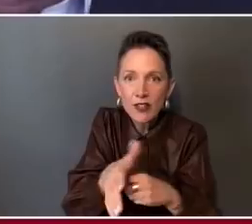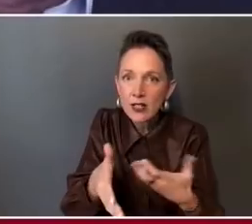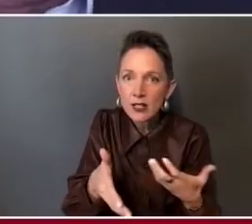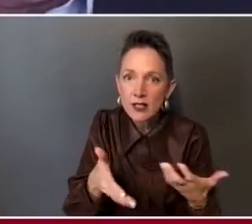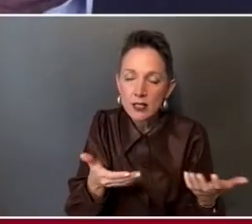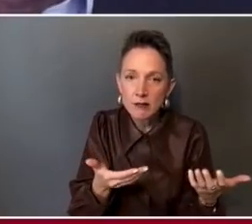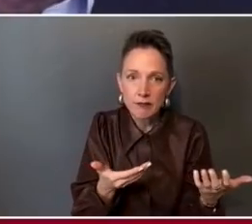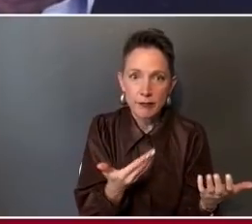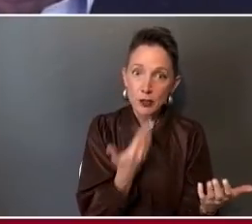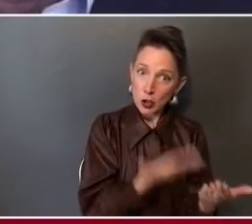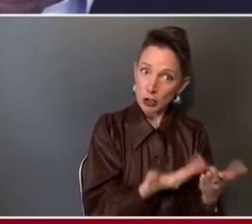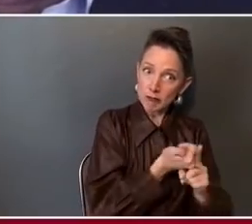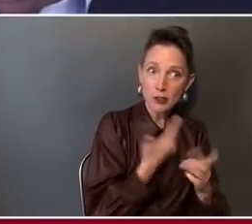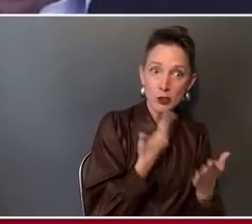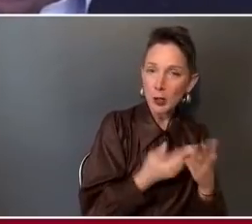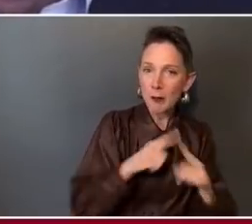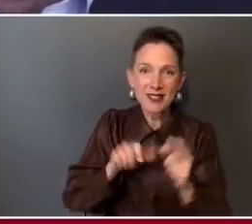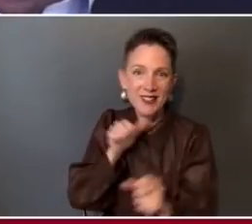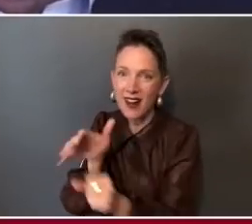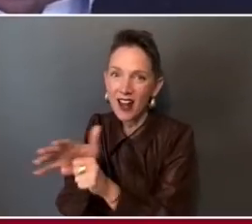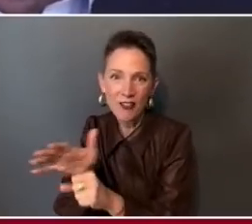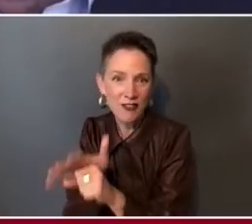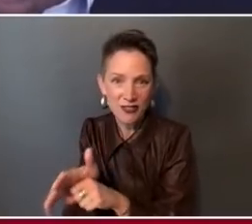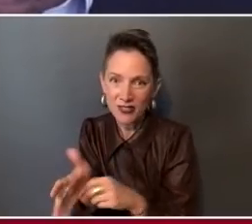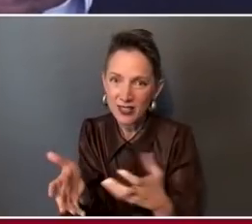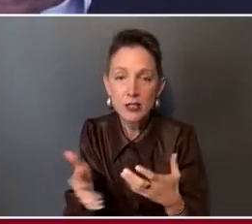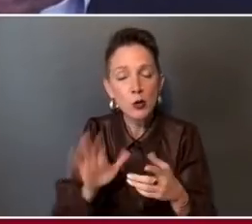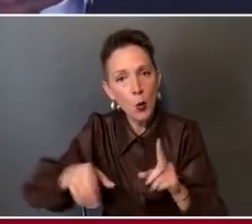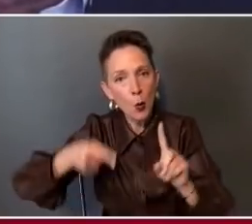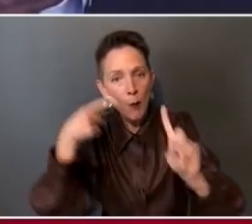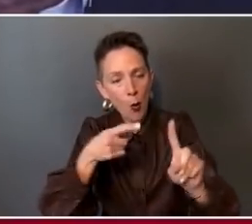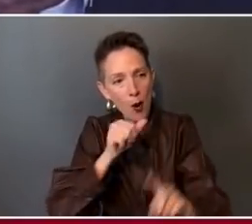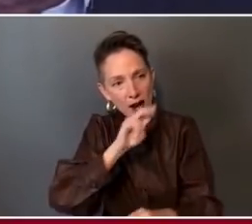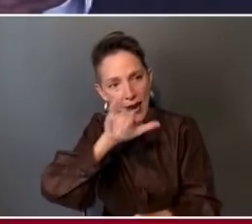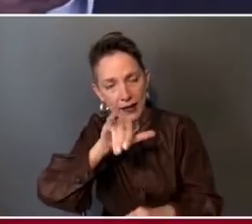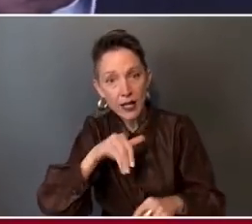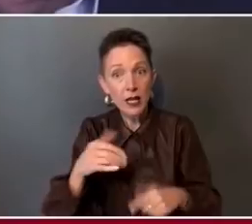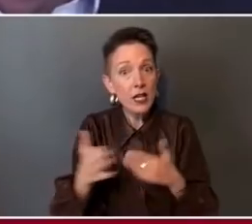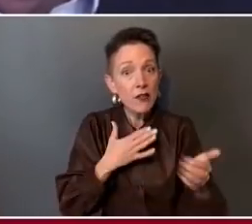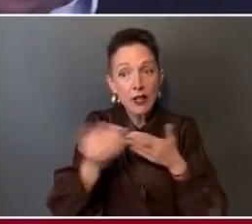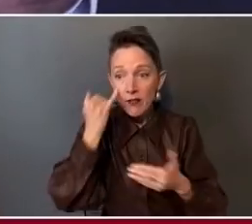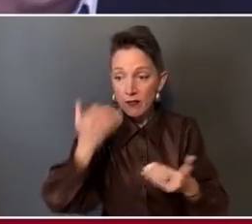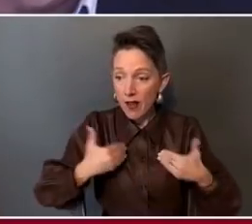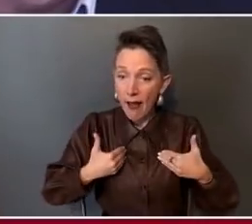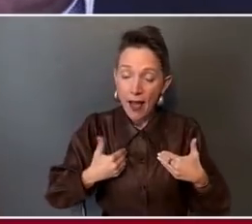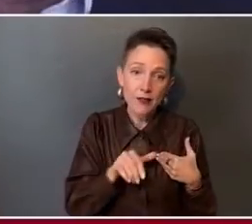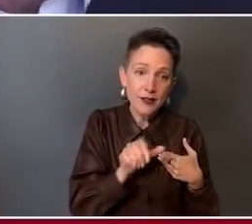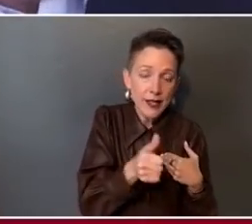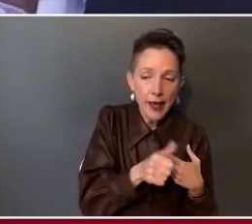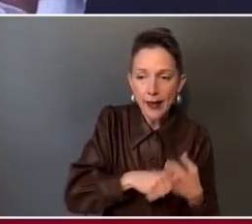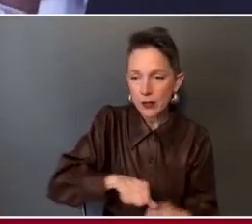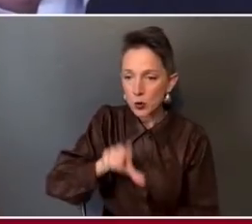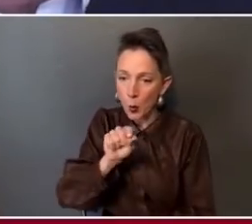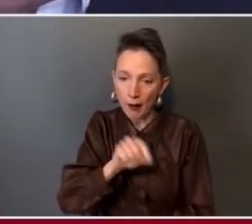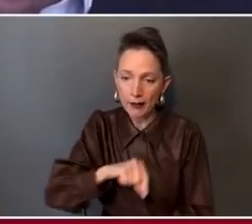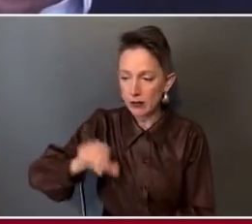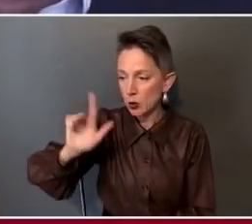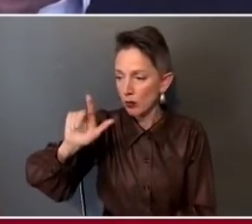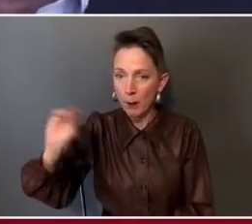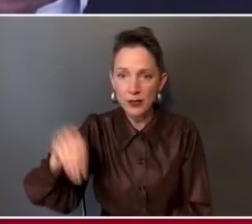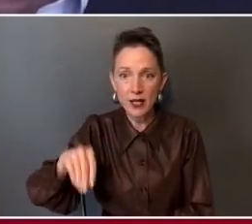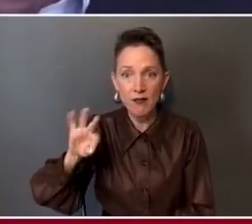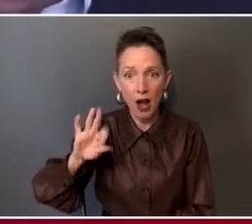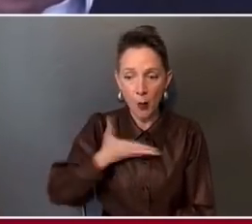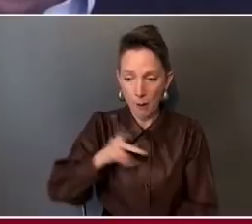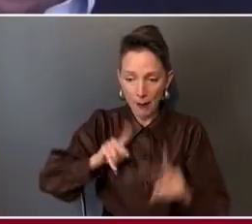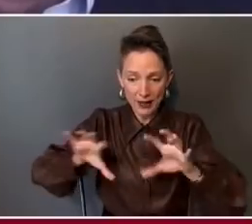and not enough here. And I think your point, Andy, about even if we have a 10, 20, 25% part of the population that